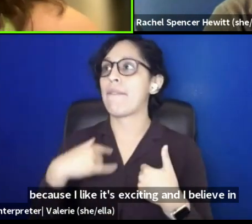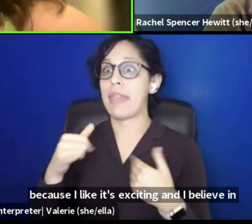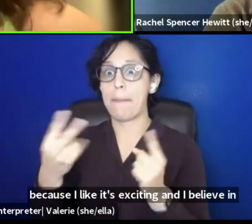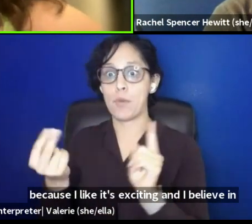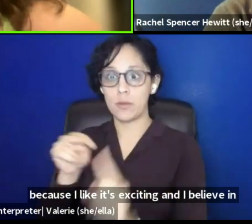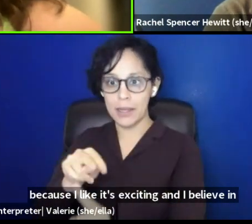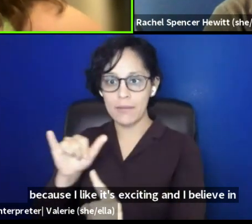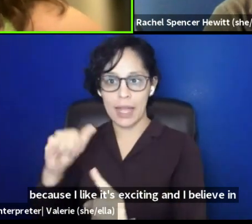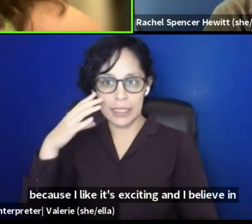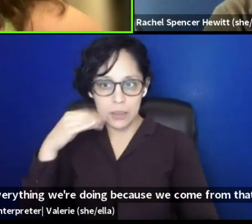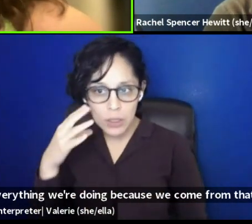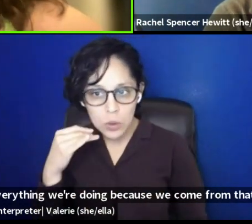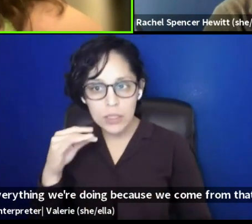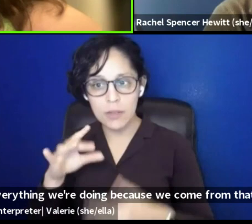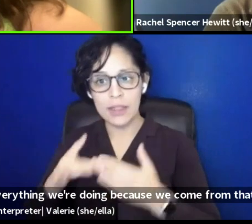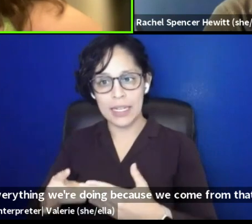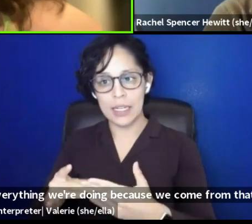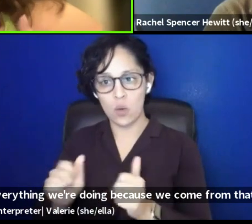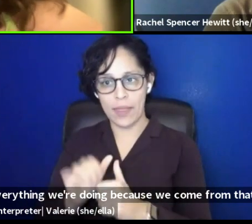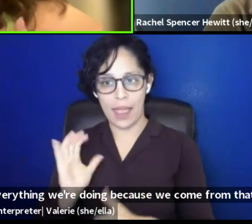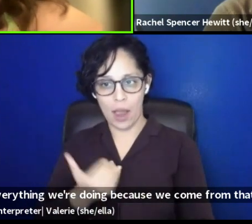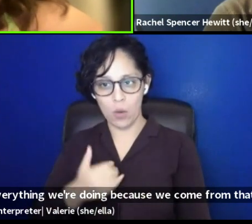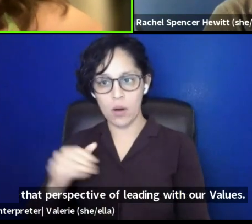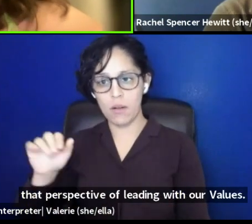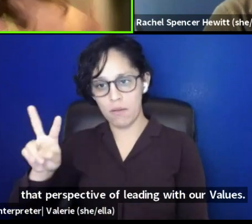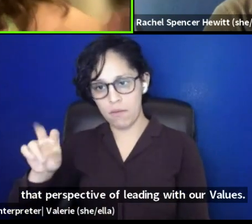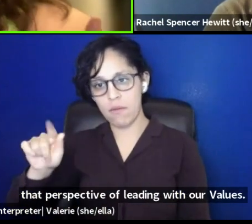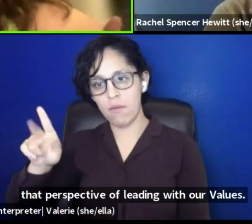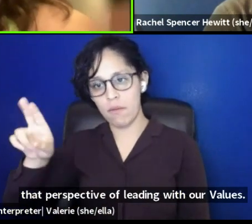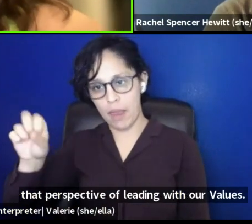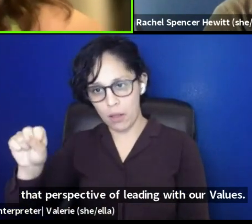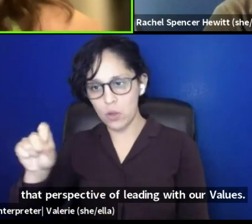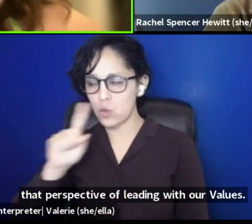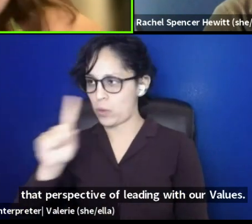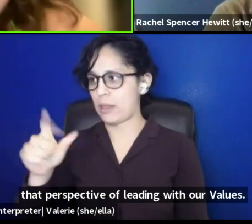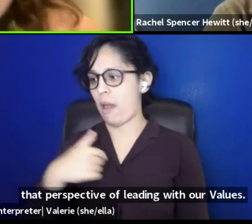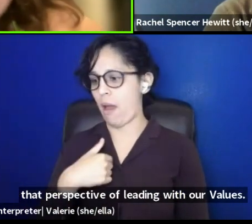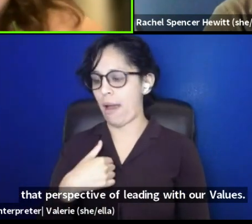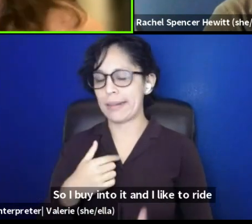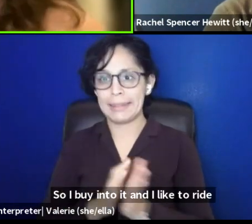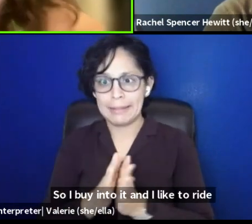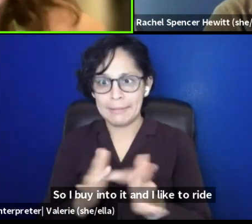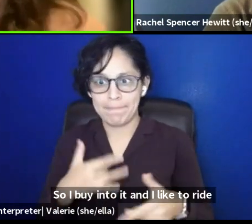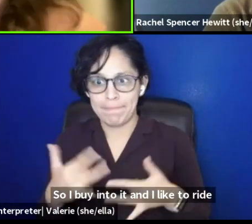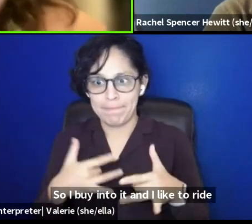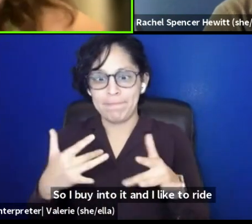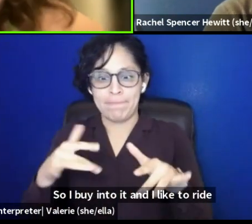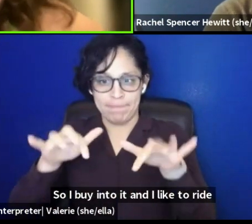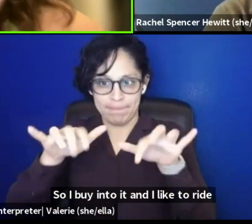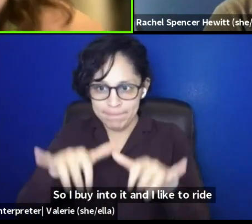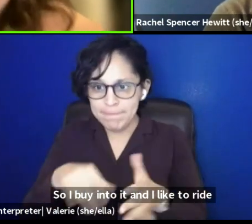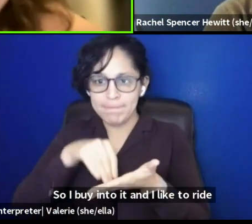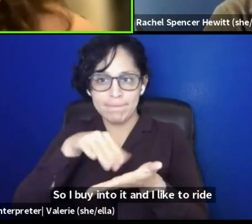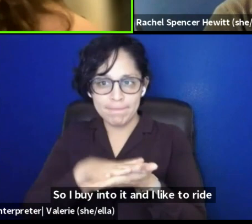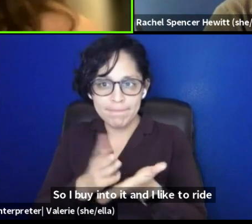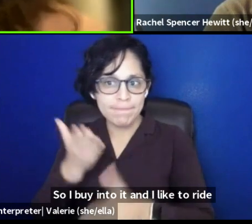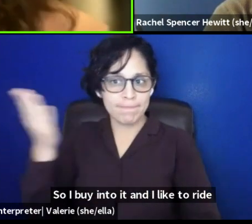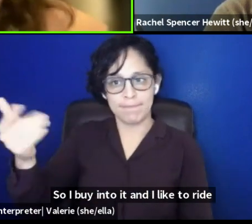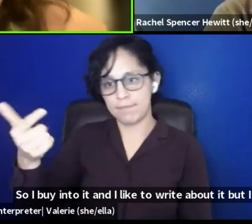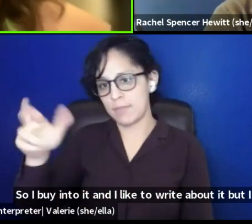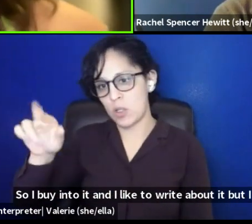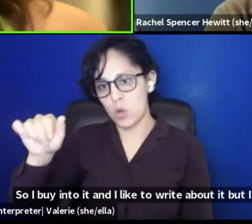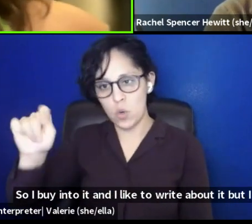of leading with our values. So I, I buy into it and I like to write about it, but I think absolutely it's